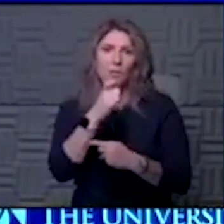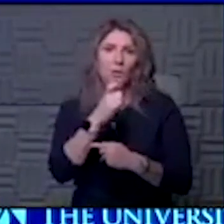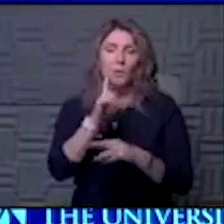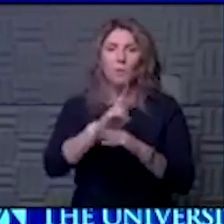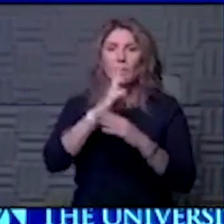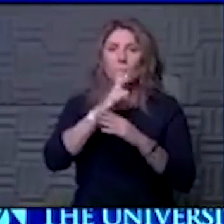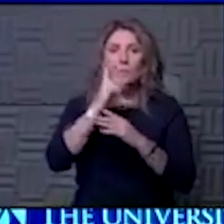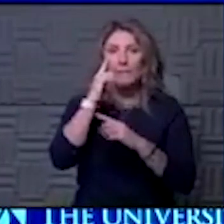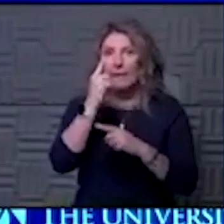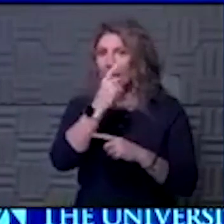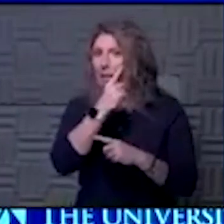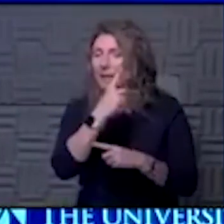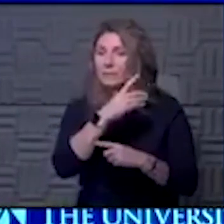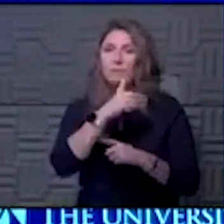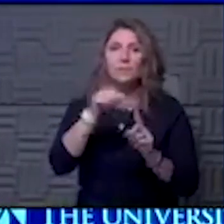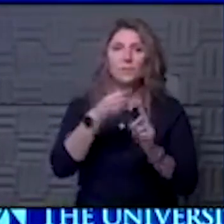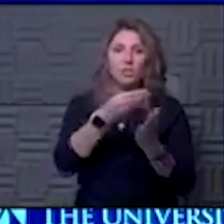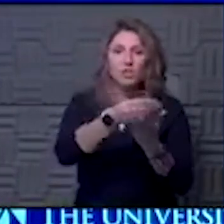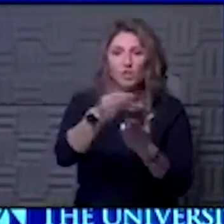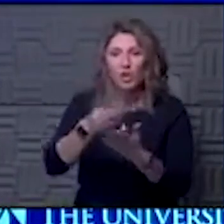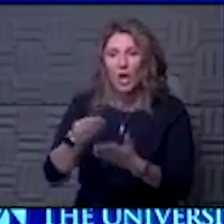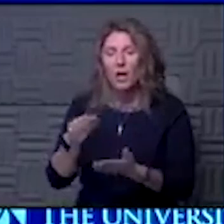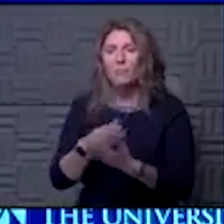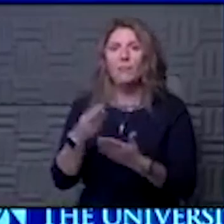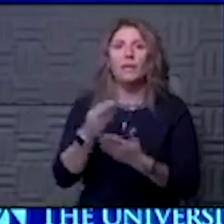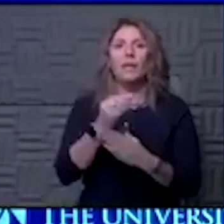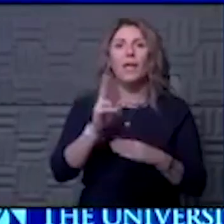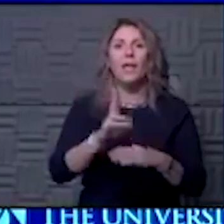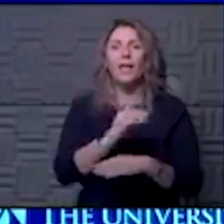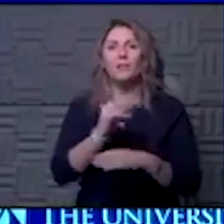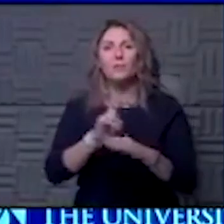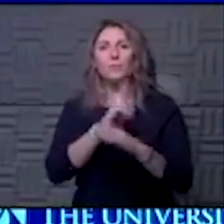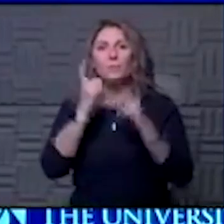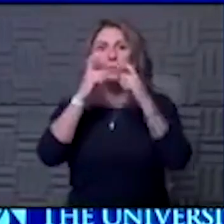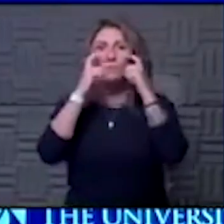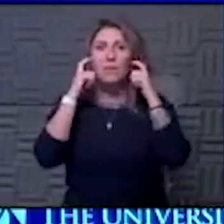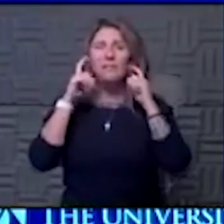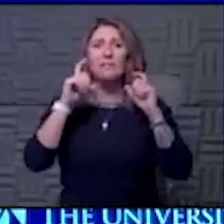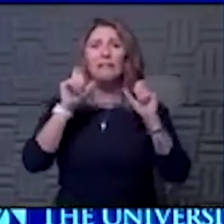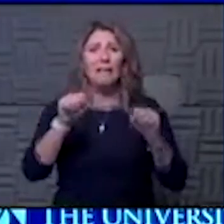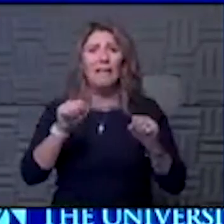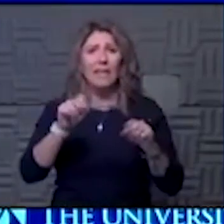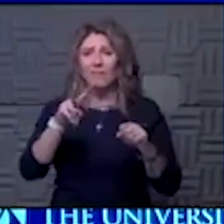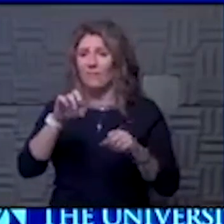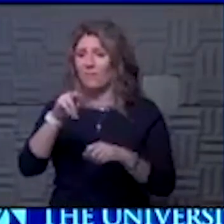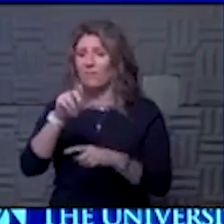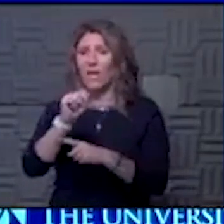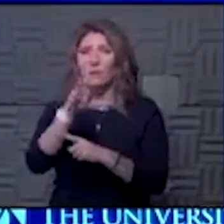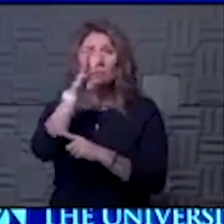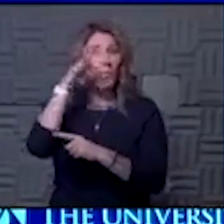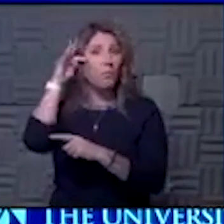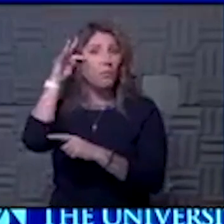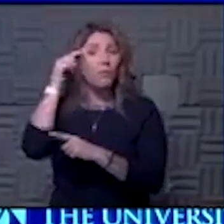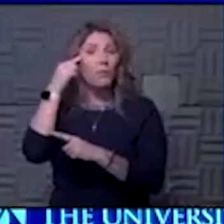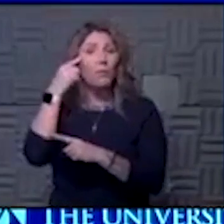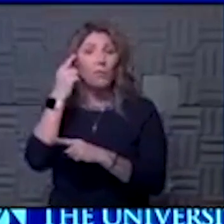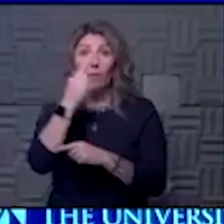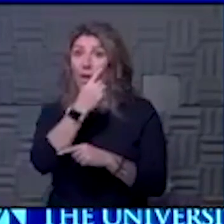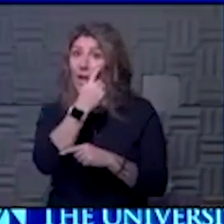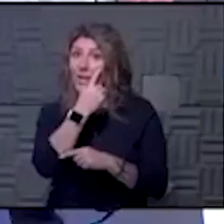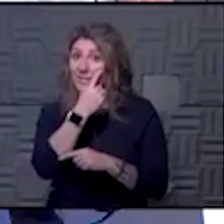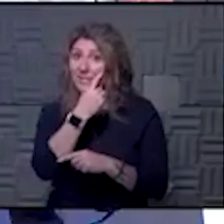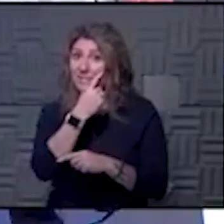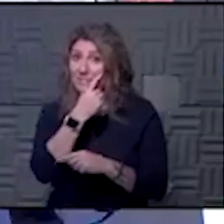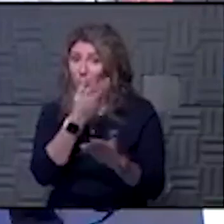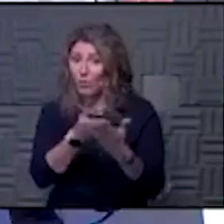and wearing a mask. Can the virus enter through my eyes? Can the virus enter through our eyes, Hawk? I think we've got pretty good proof. answer to